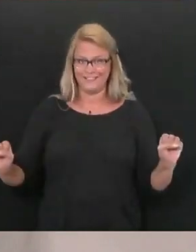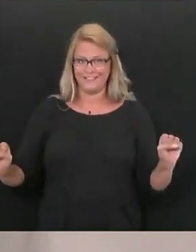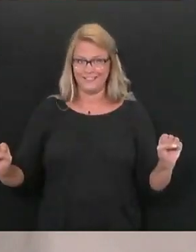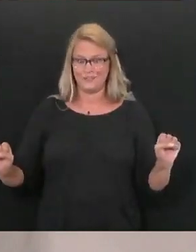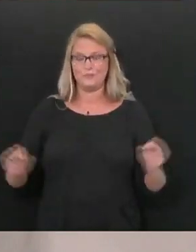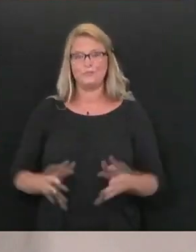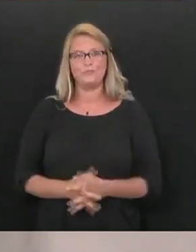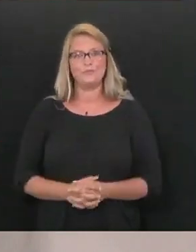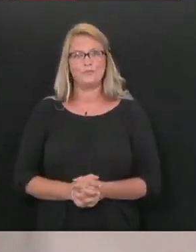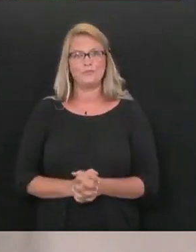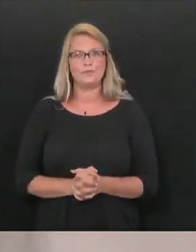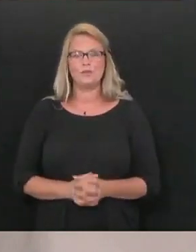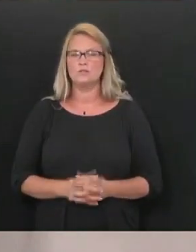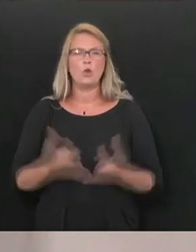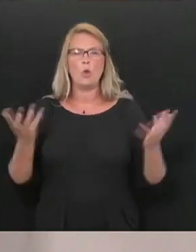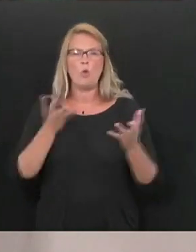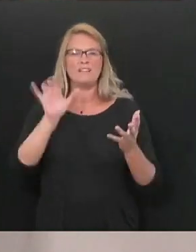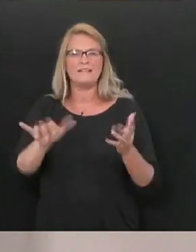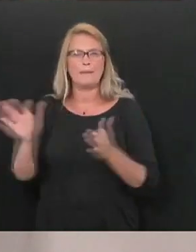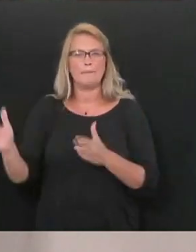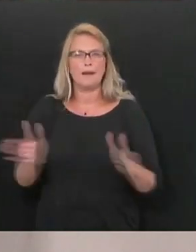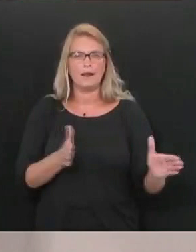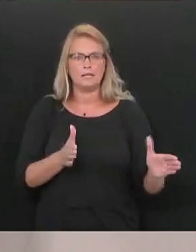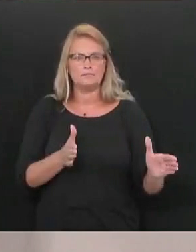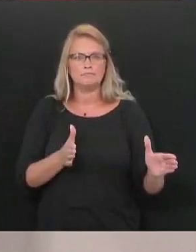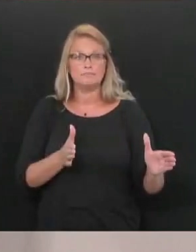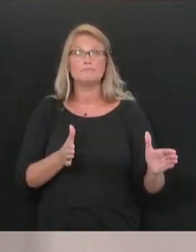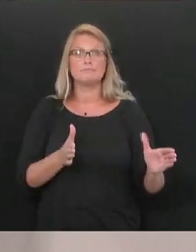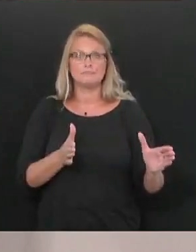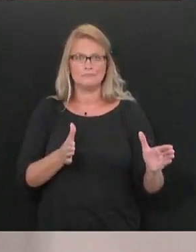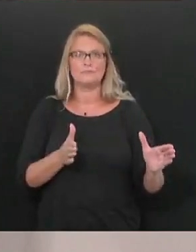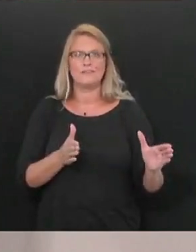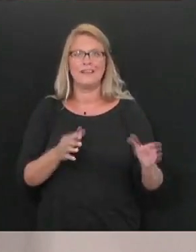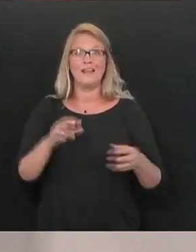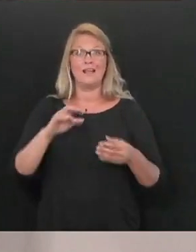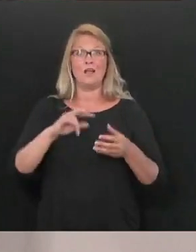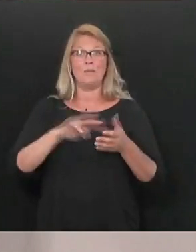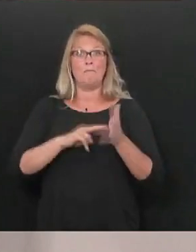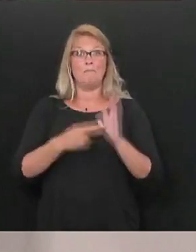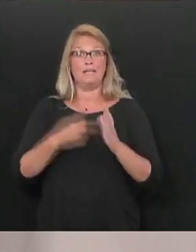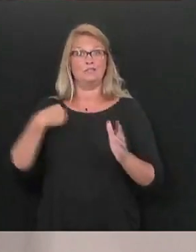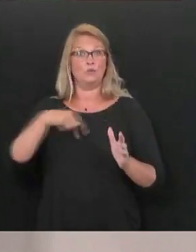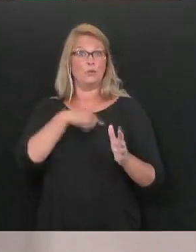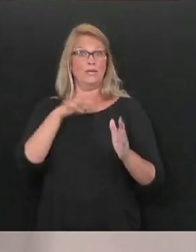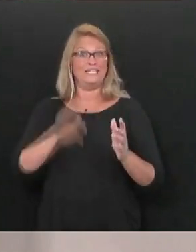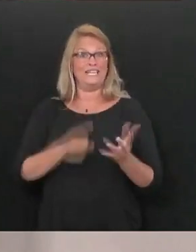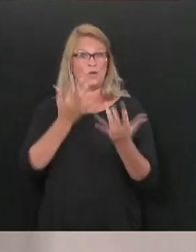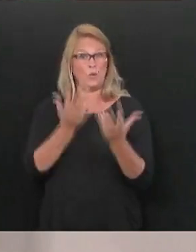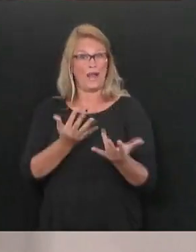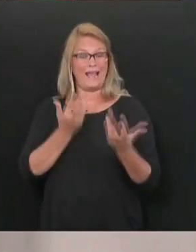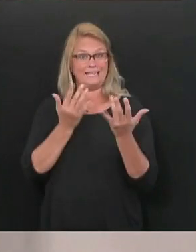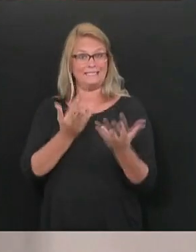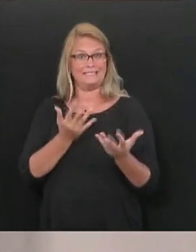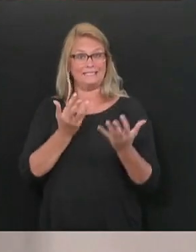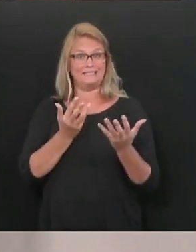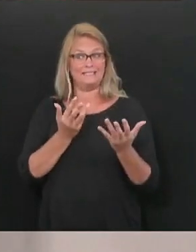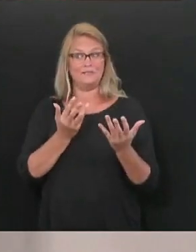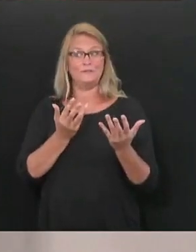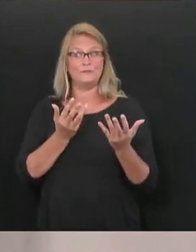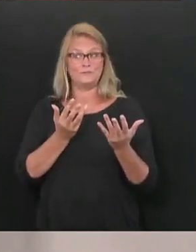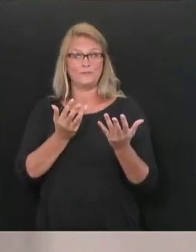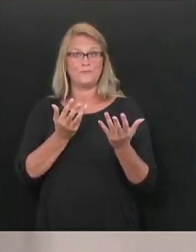Now, what do we got to do? Here's what we got to do. We got to wait just as long as we possibly can.